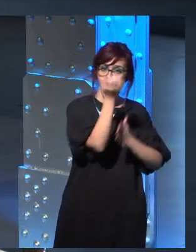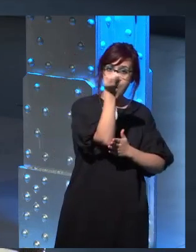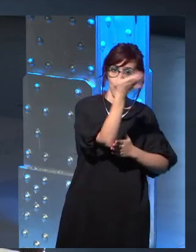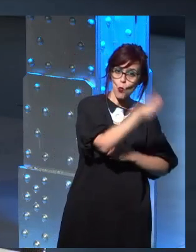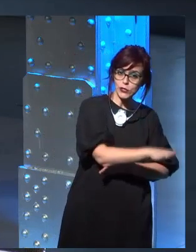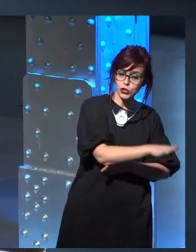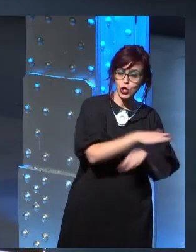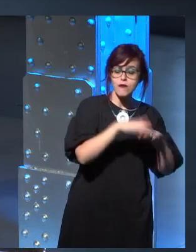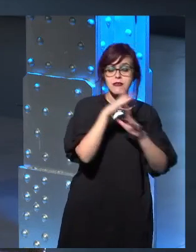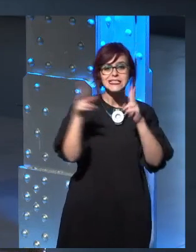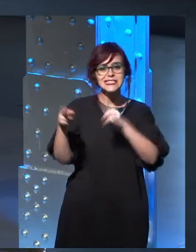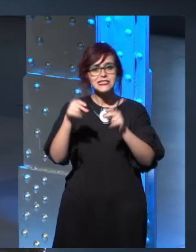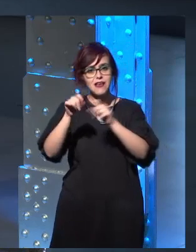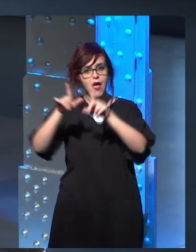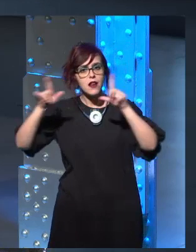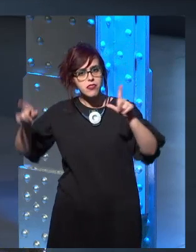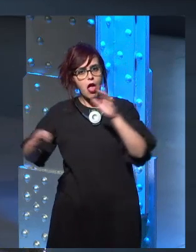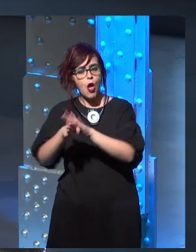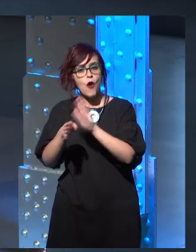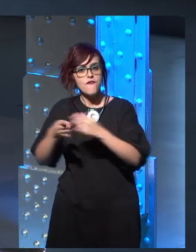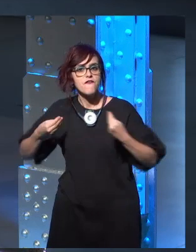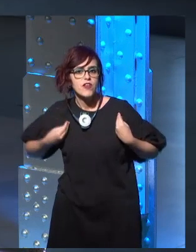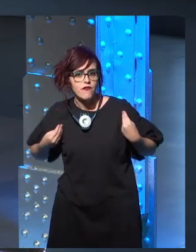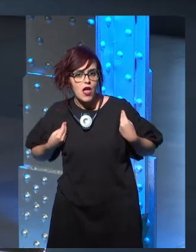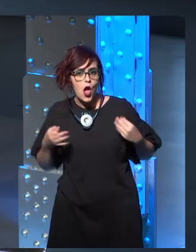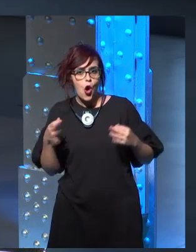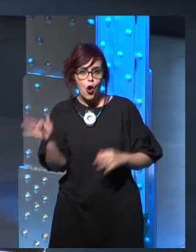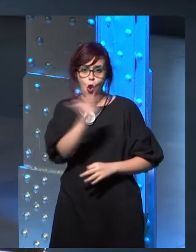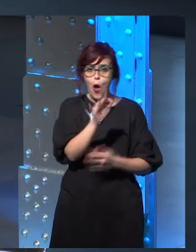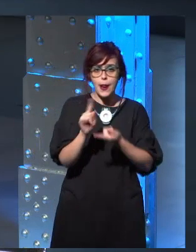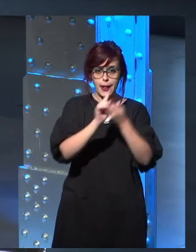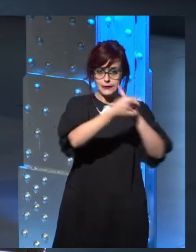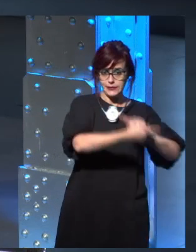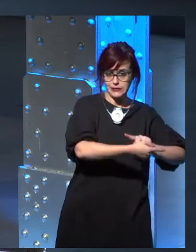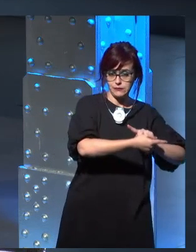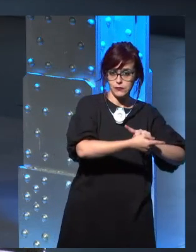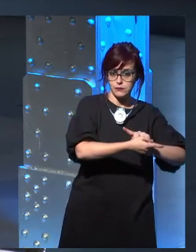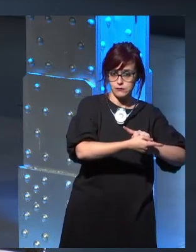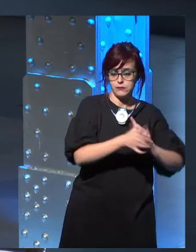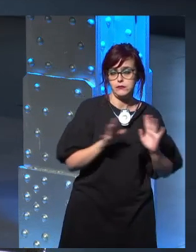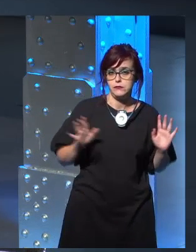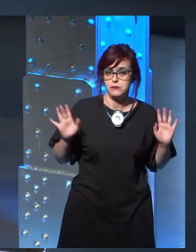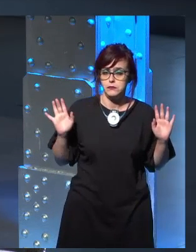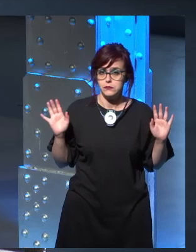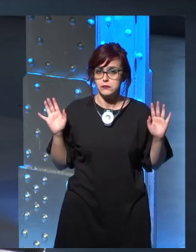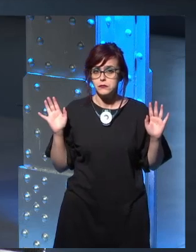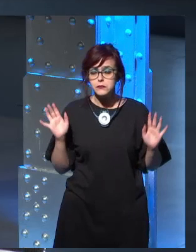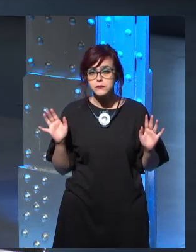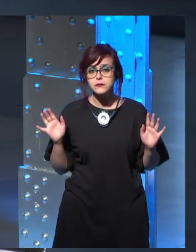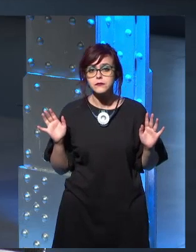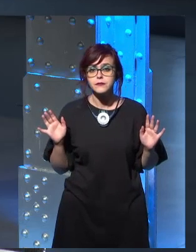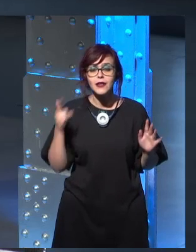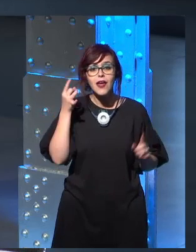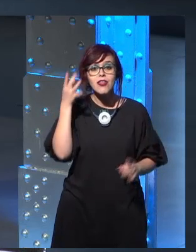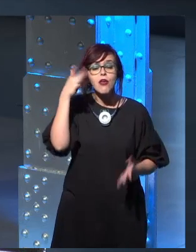it makes it feel like you, it may be the same, but it may not feel the